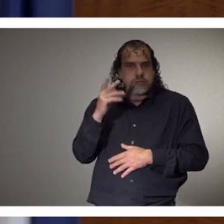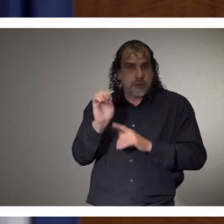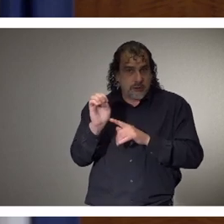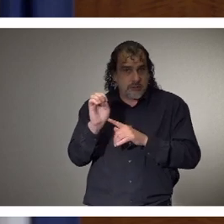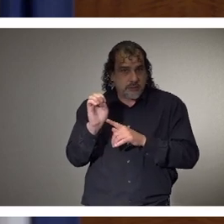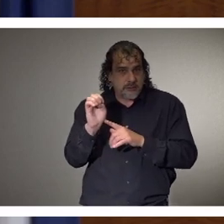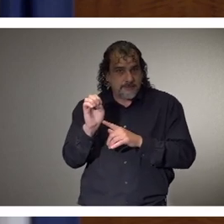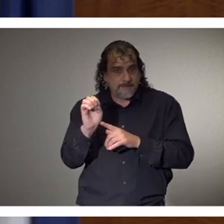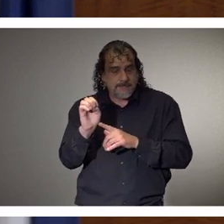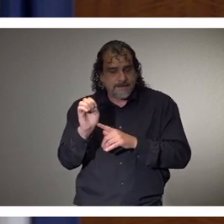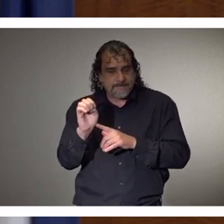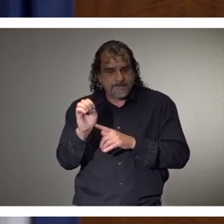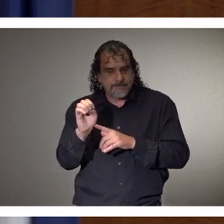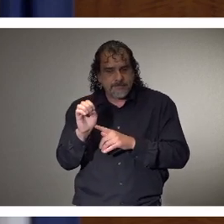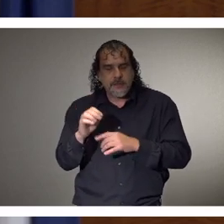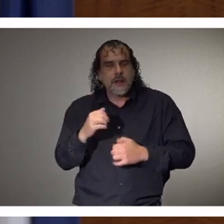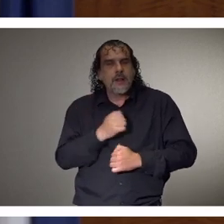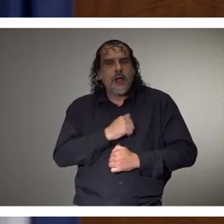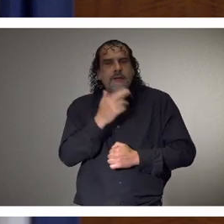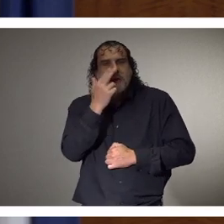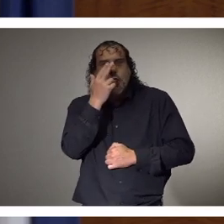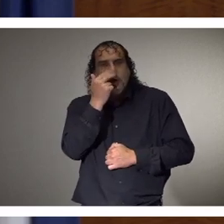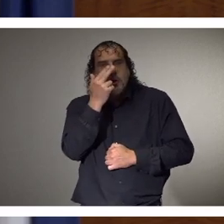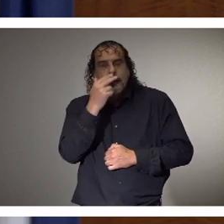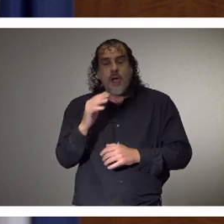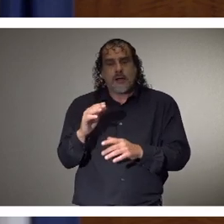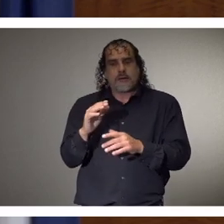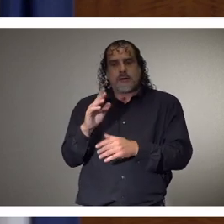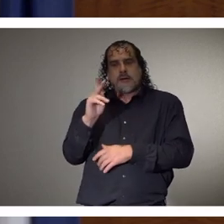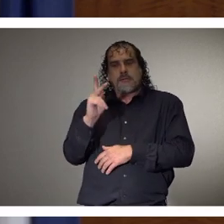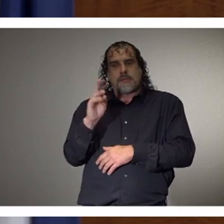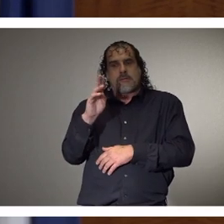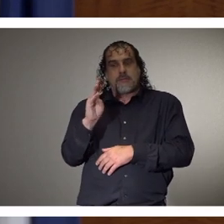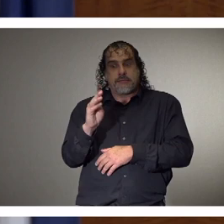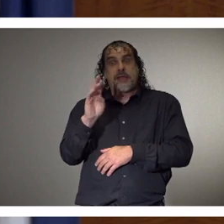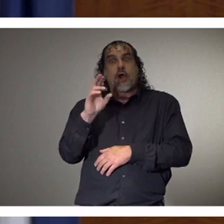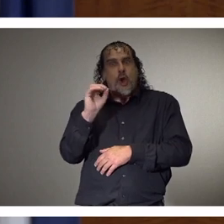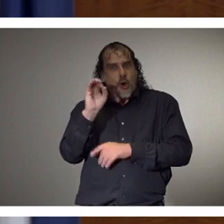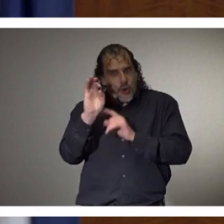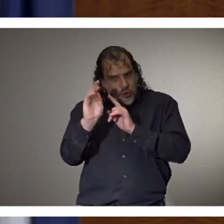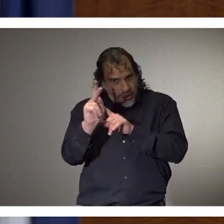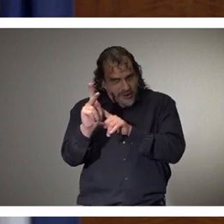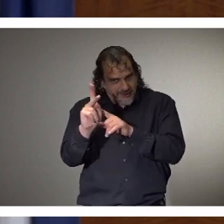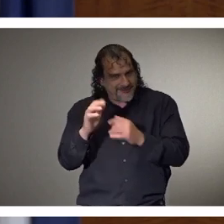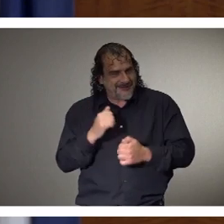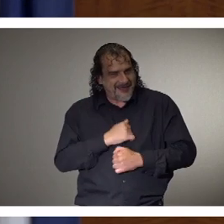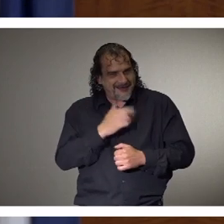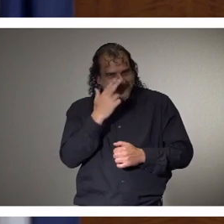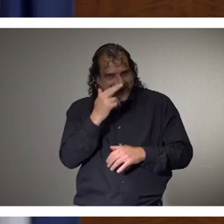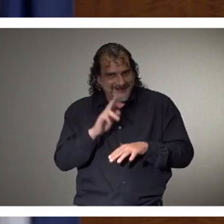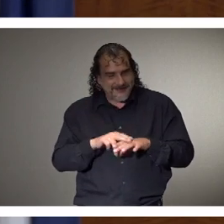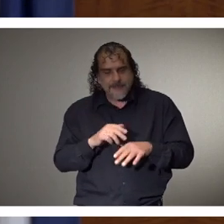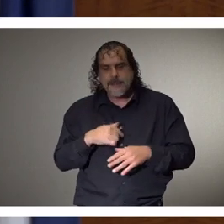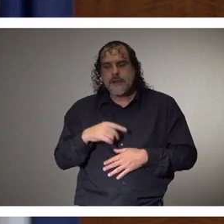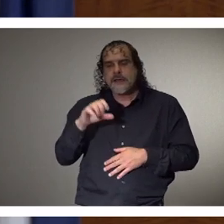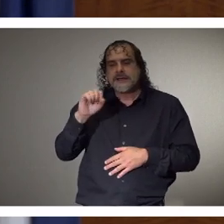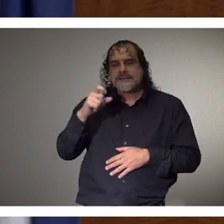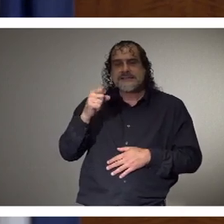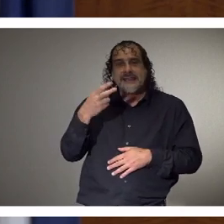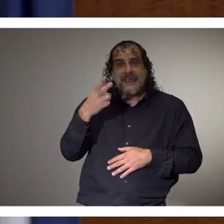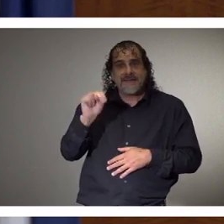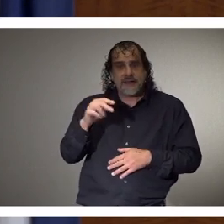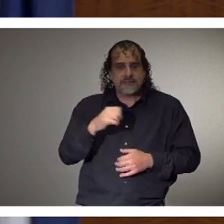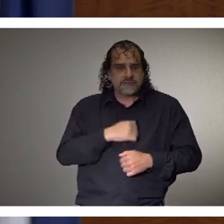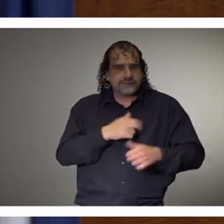Lexington loves cartoons. I'm sorry, Brock Losh from Lexington likes cartoons. Steven Rogers loves baseball hunting and